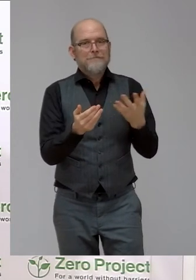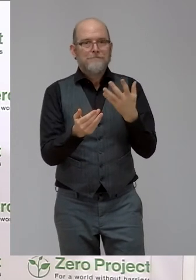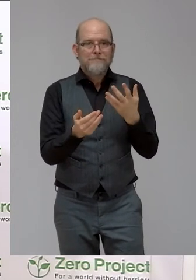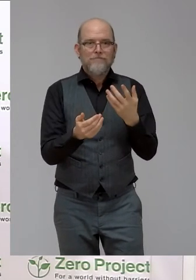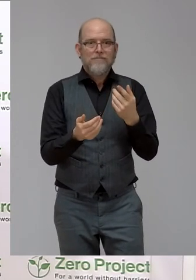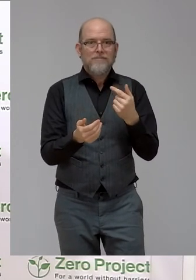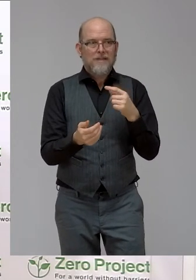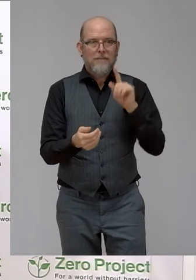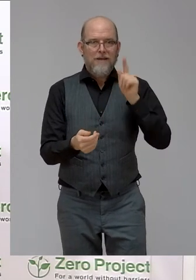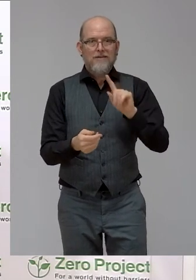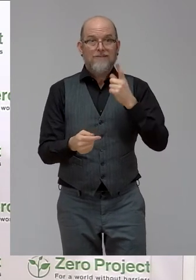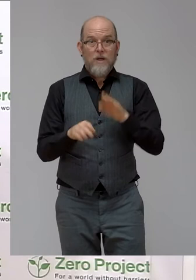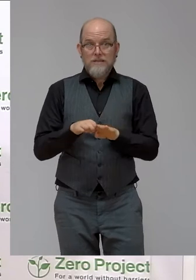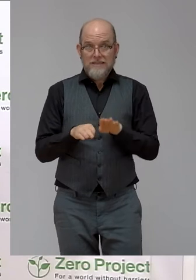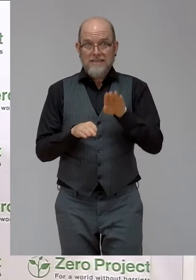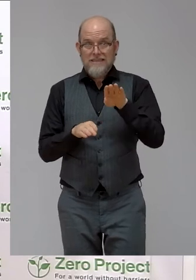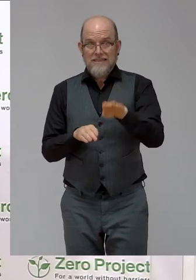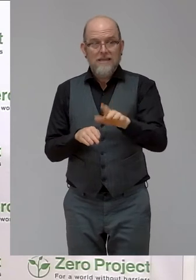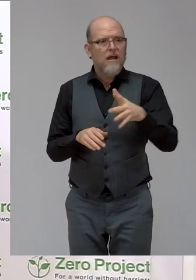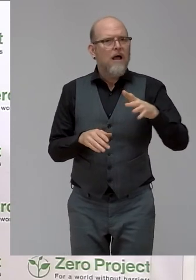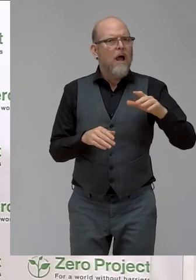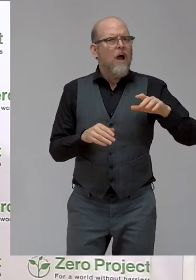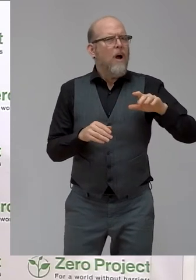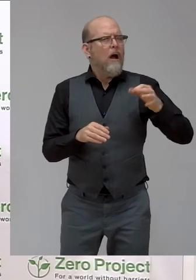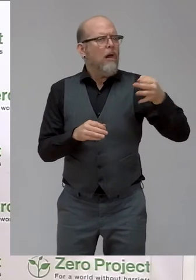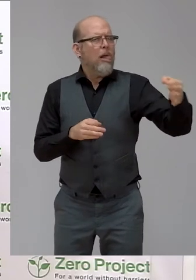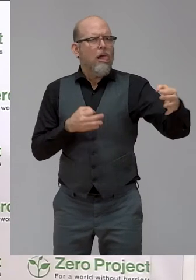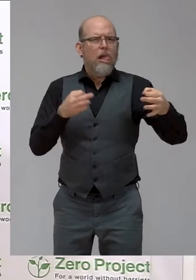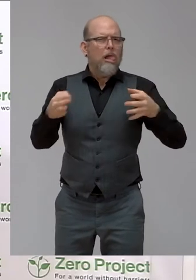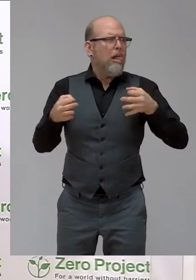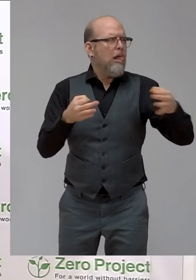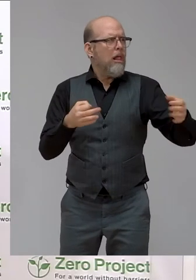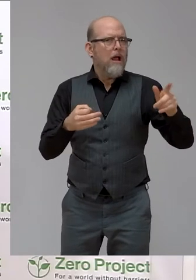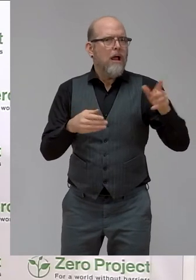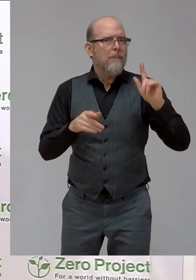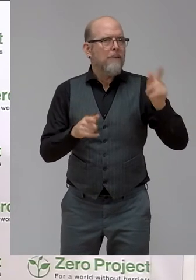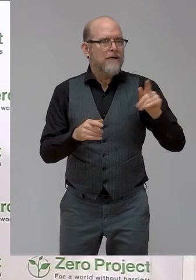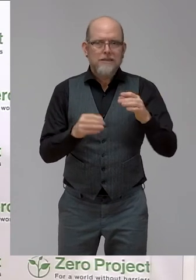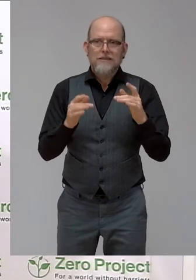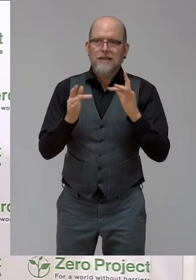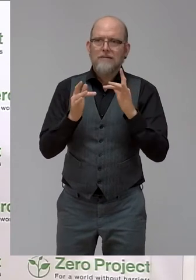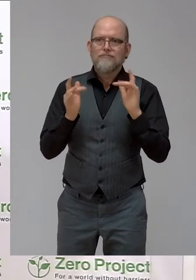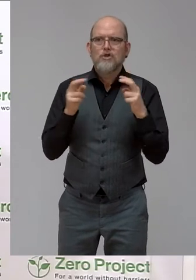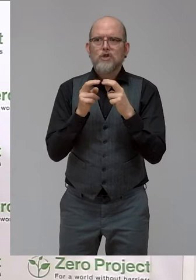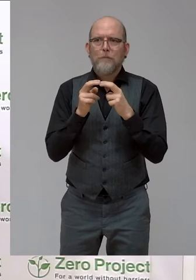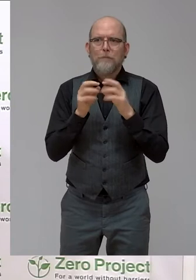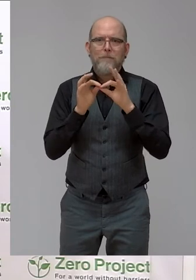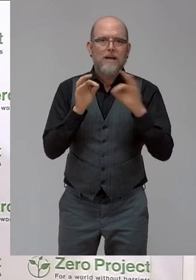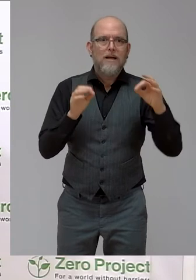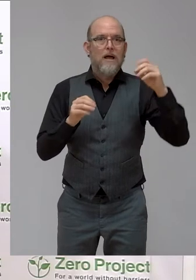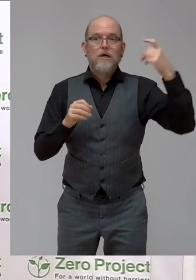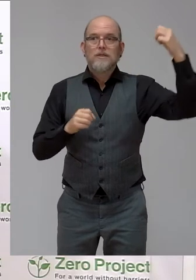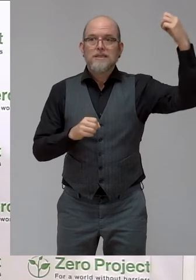electricity, you don't have other energy sources. creating something fully inclusive means you have to